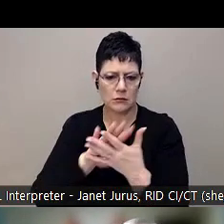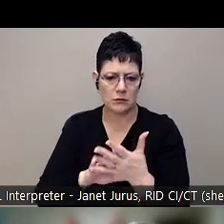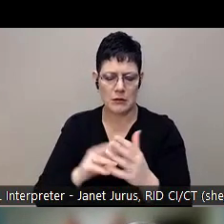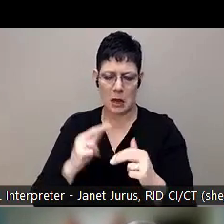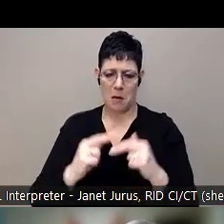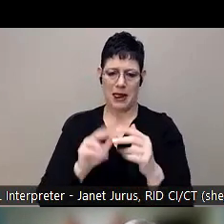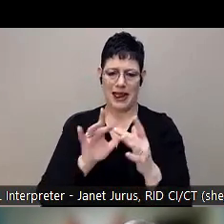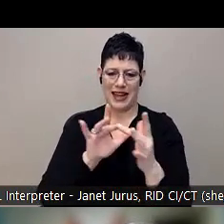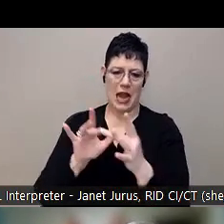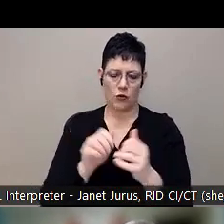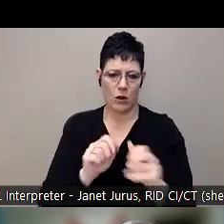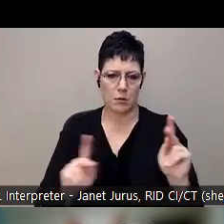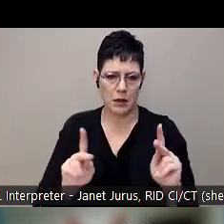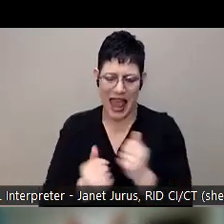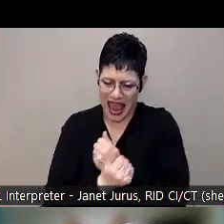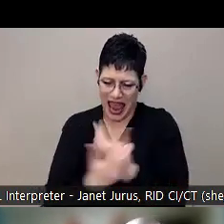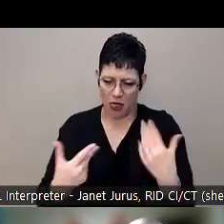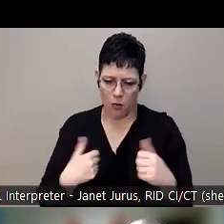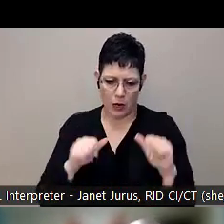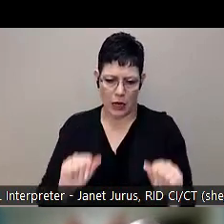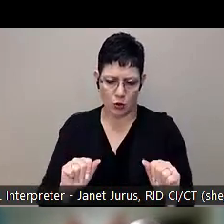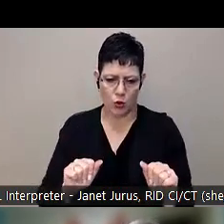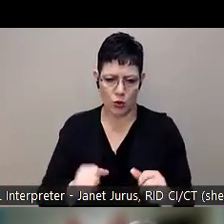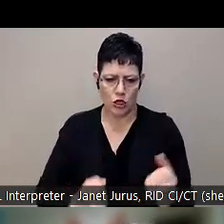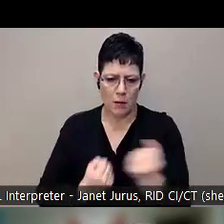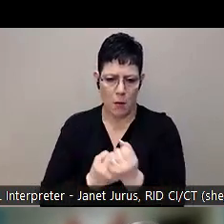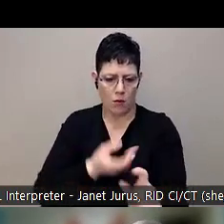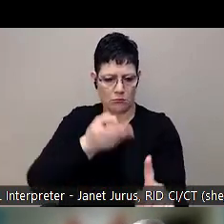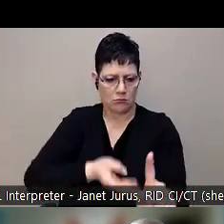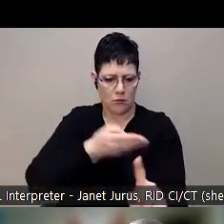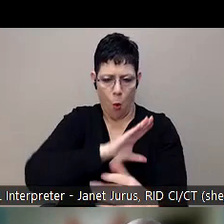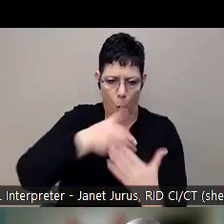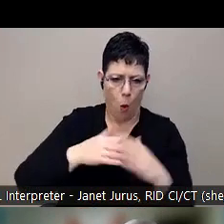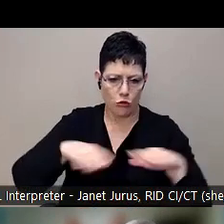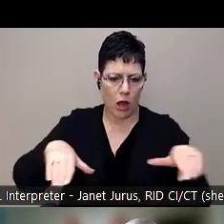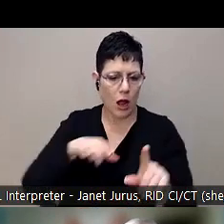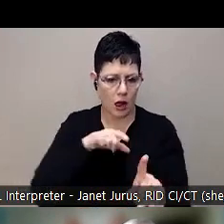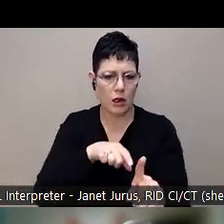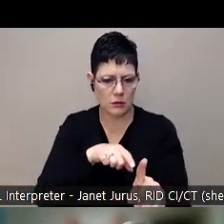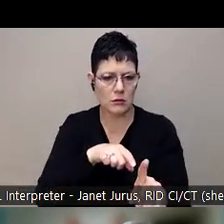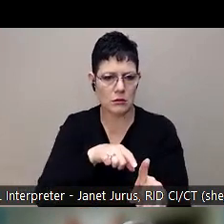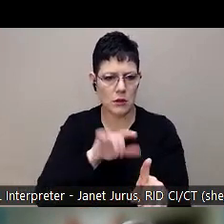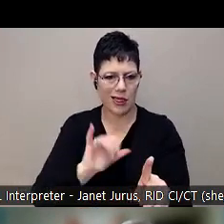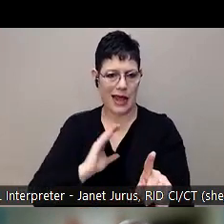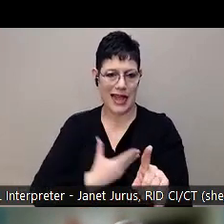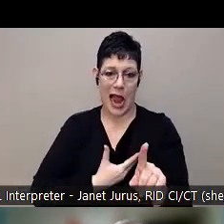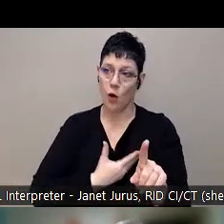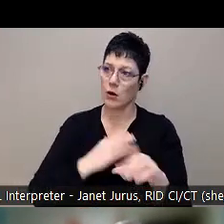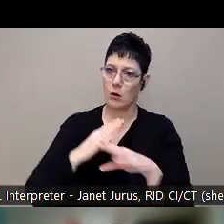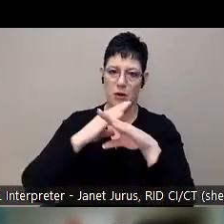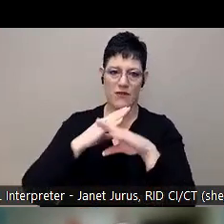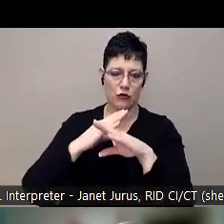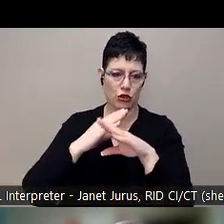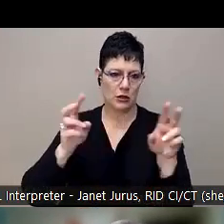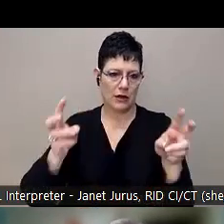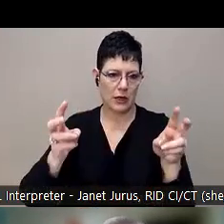we can do to support a child in our context in particular is prevention. Even if they